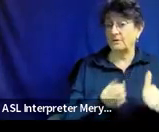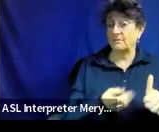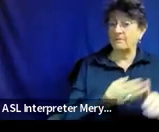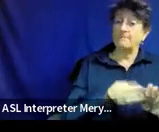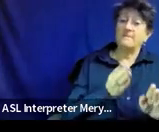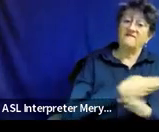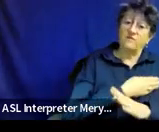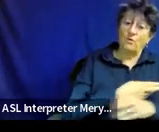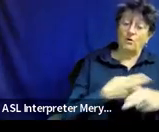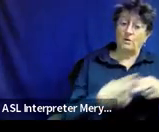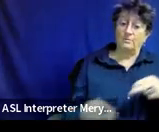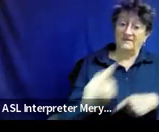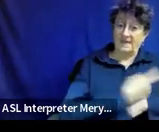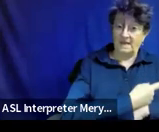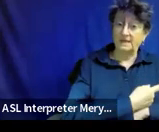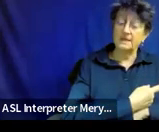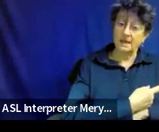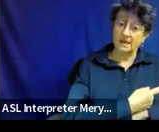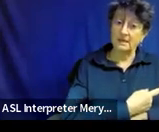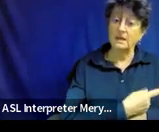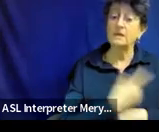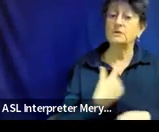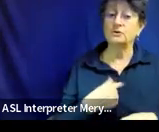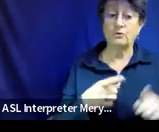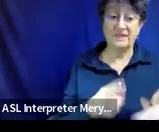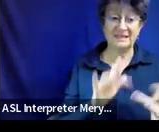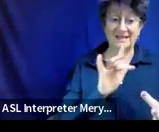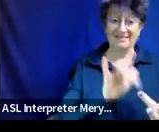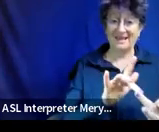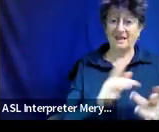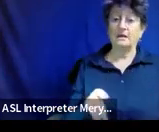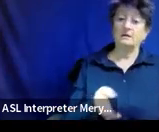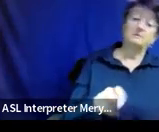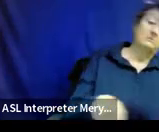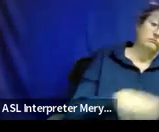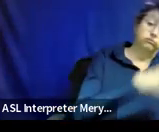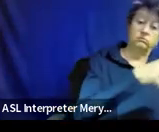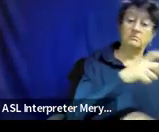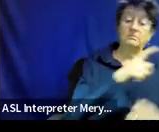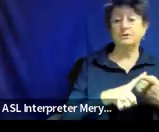around abbreviated day and go over those requirements for documentation.